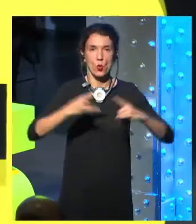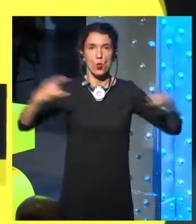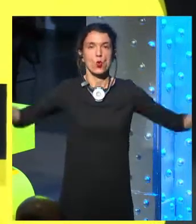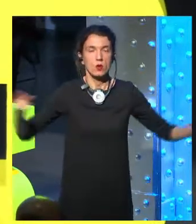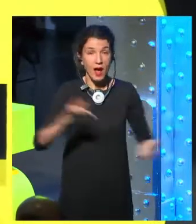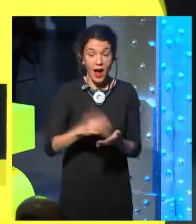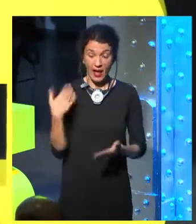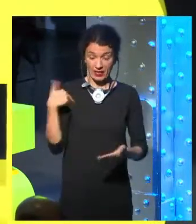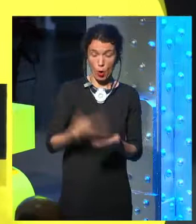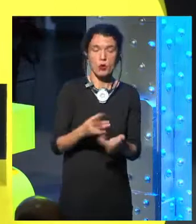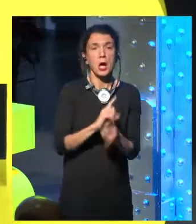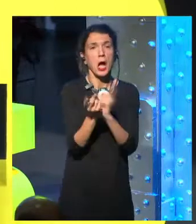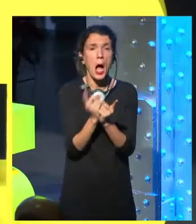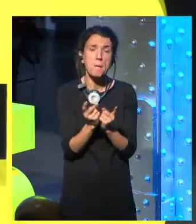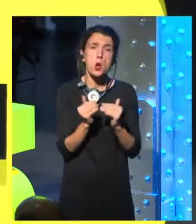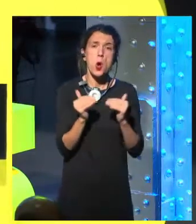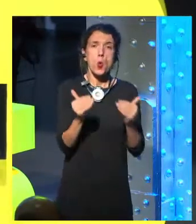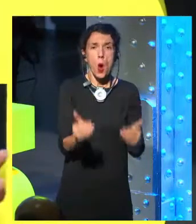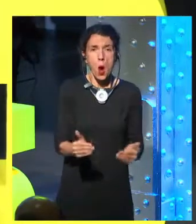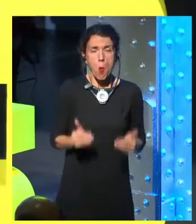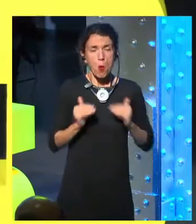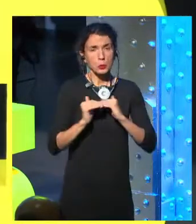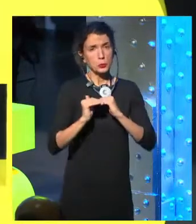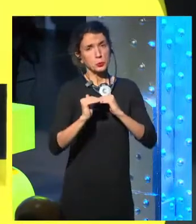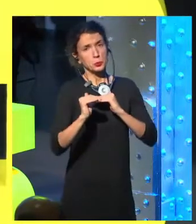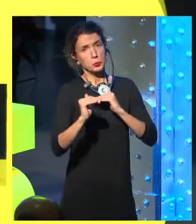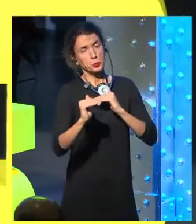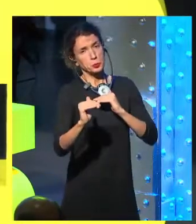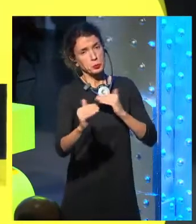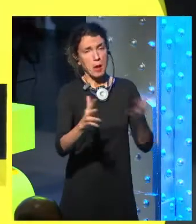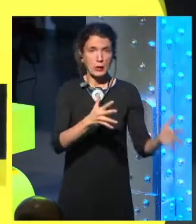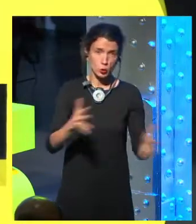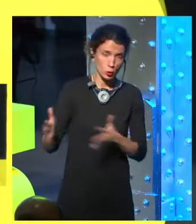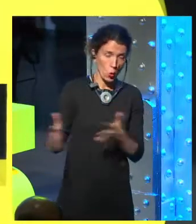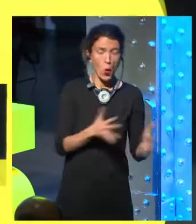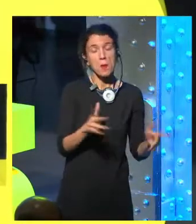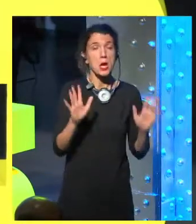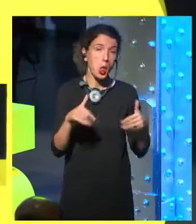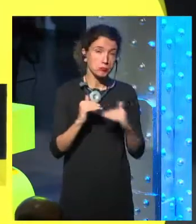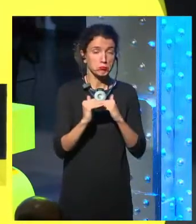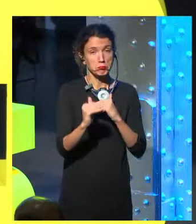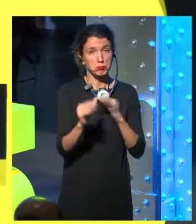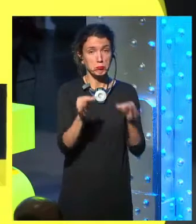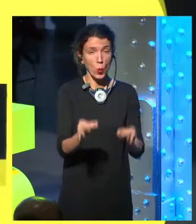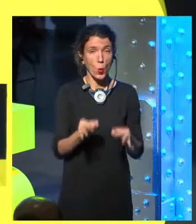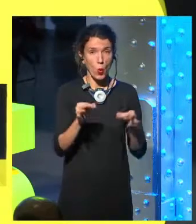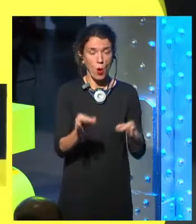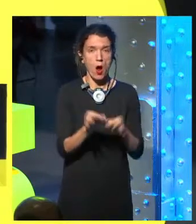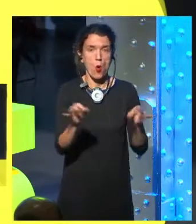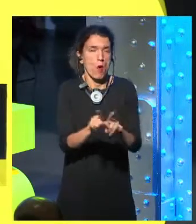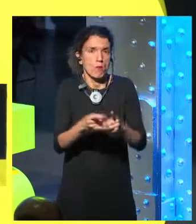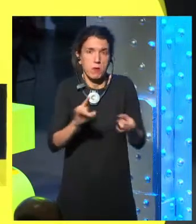exponentially. Up to now, changes were linear, so to speak, no matter how surprising